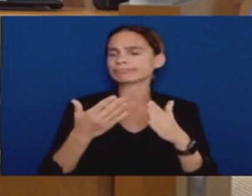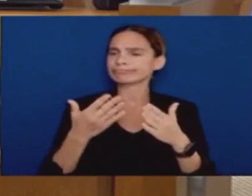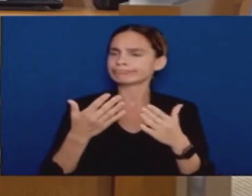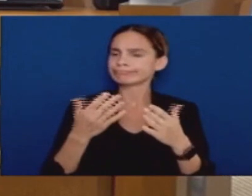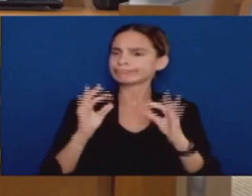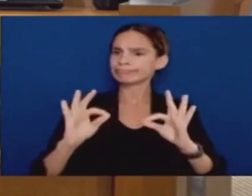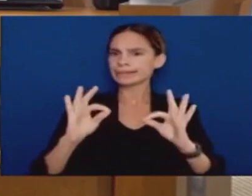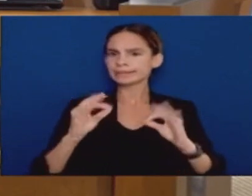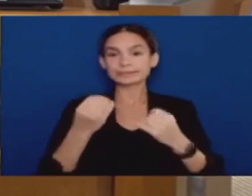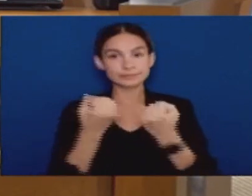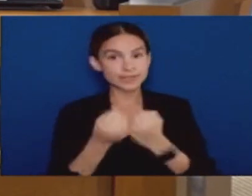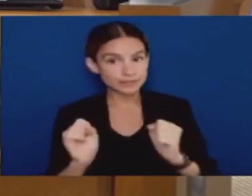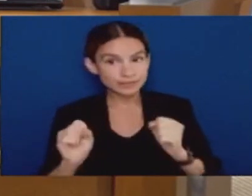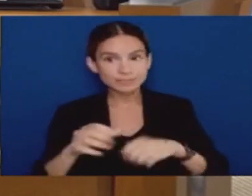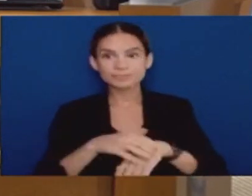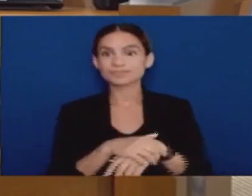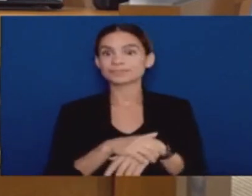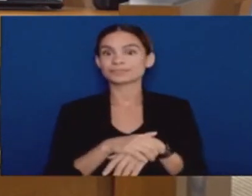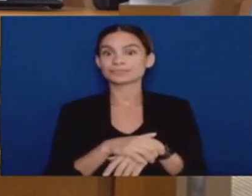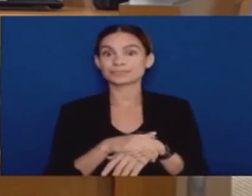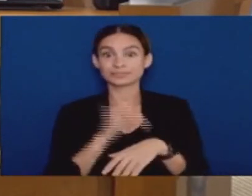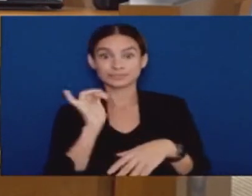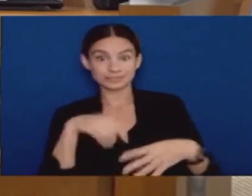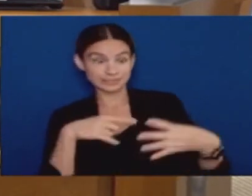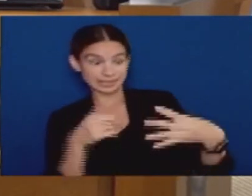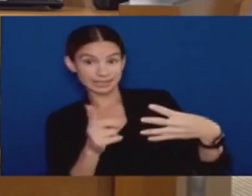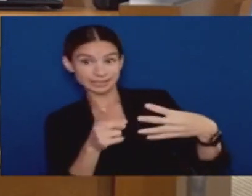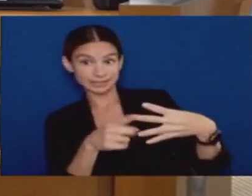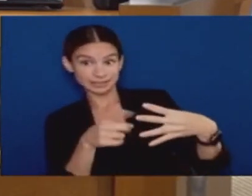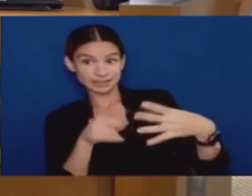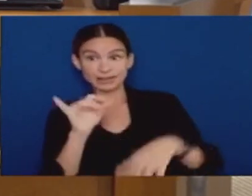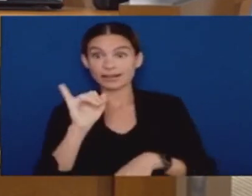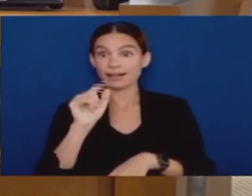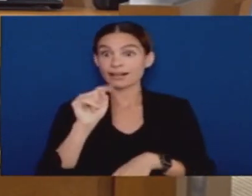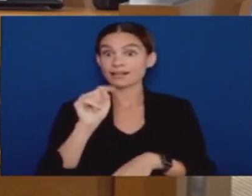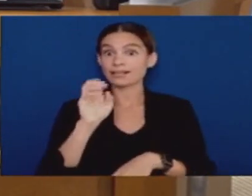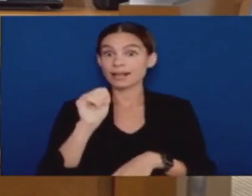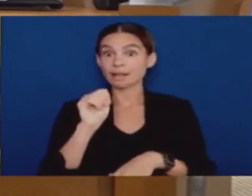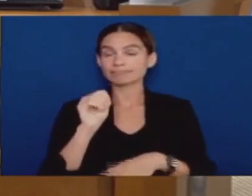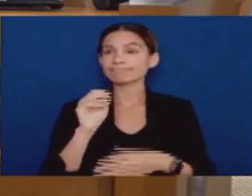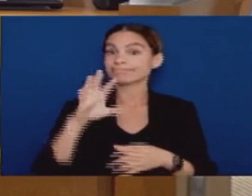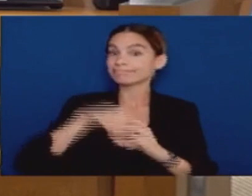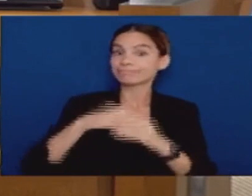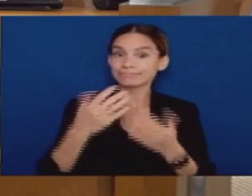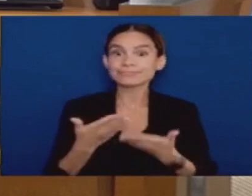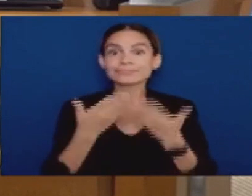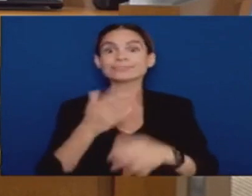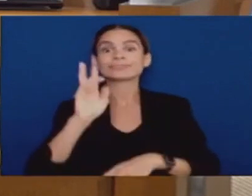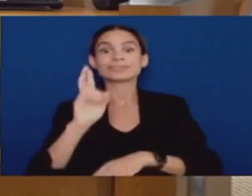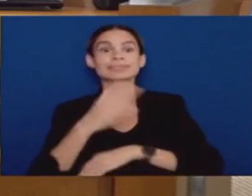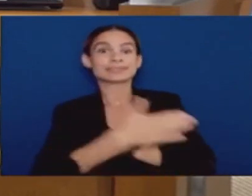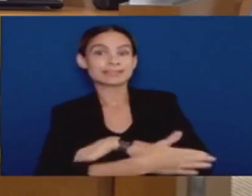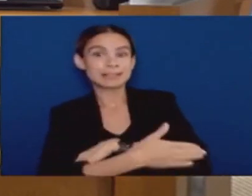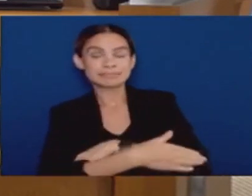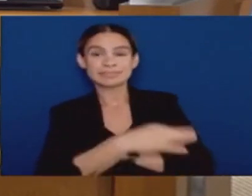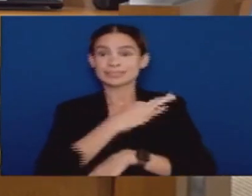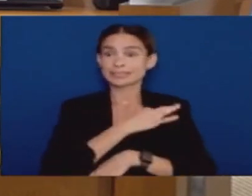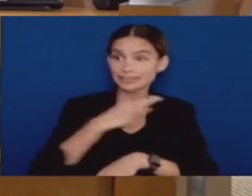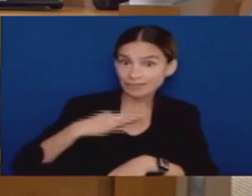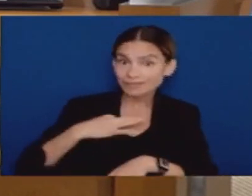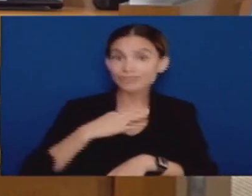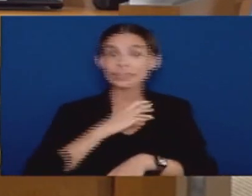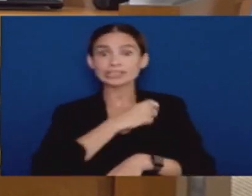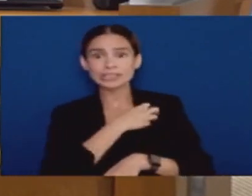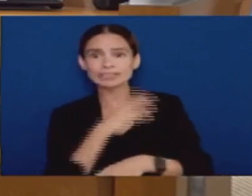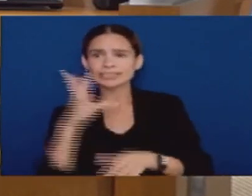includes recommendation that county staff and Sheriff's Department engage with the public through community forums. In